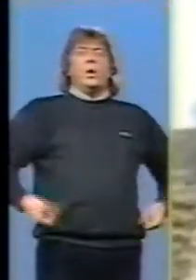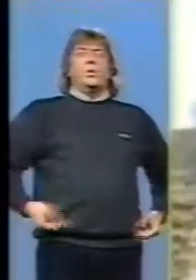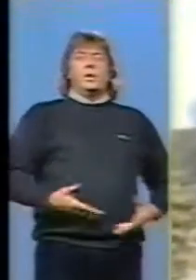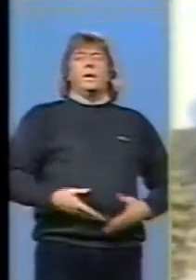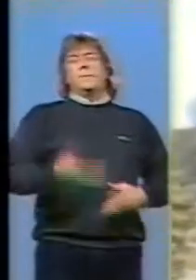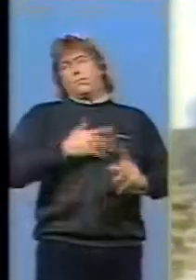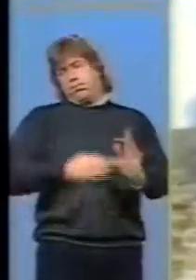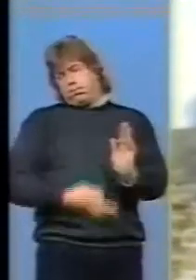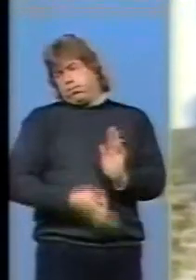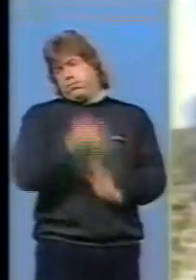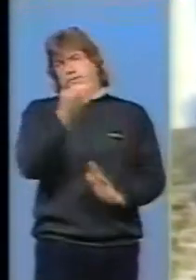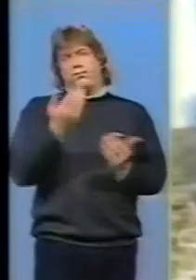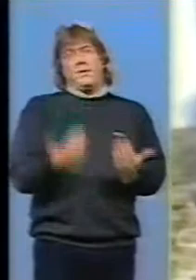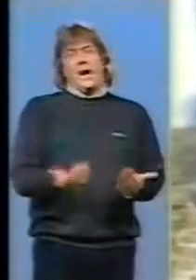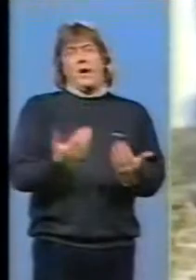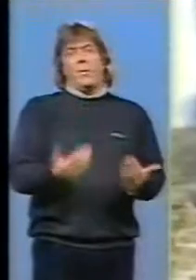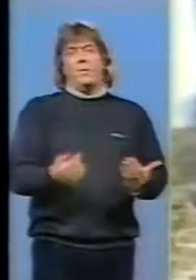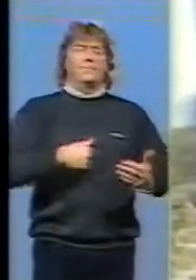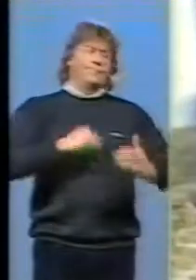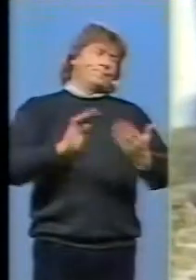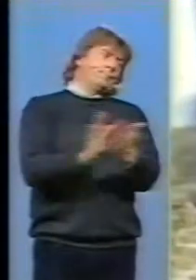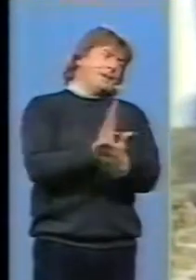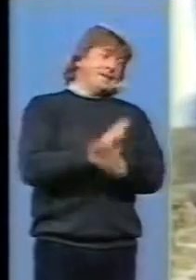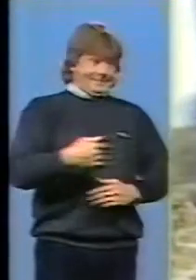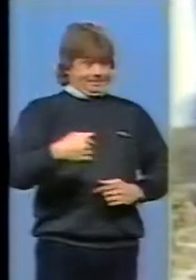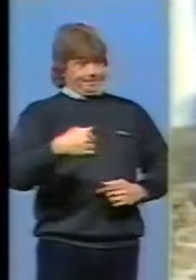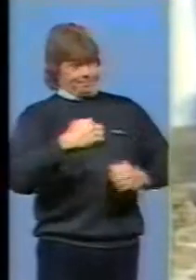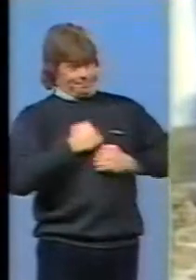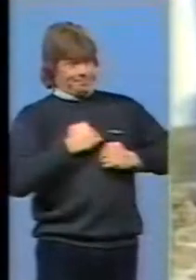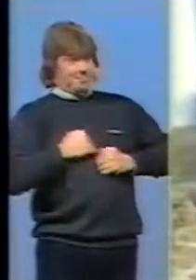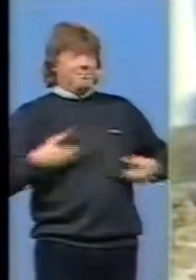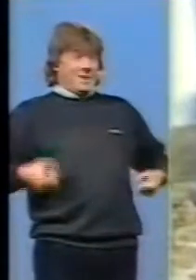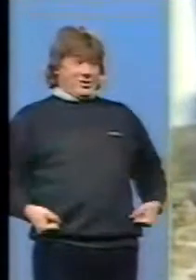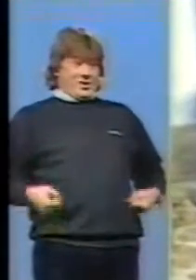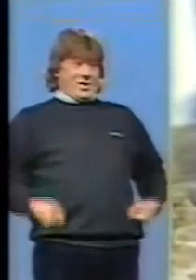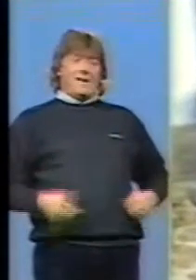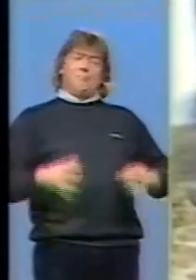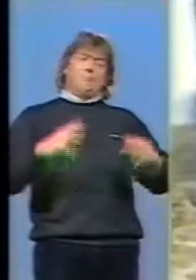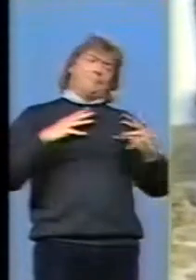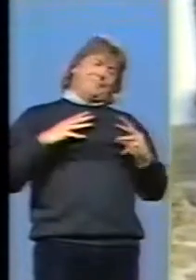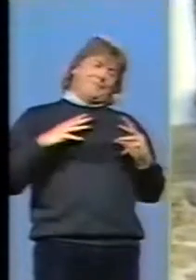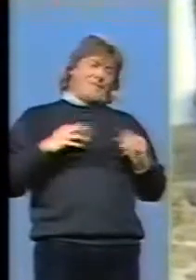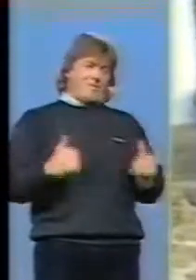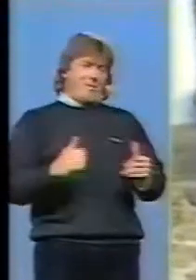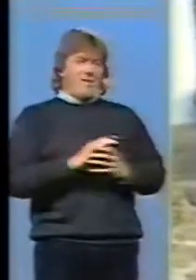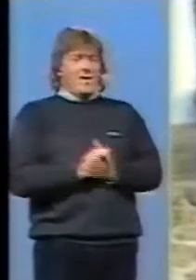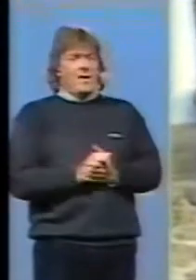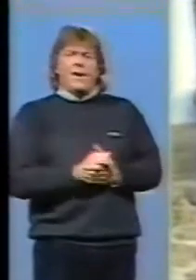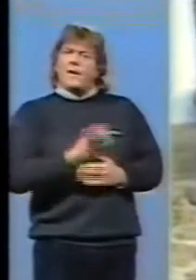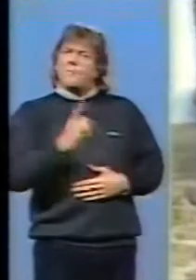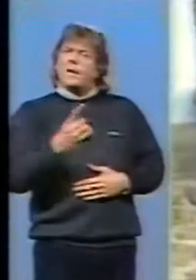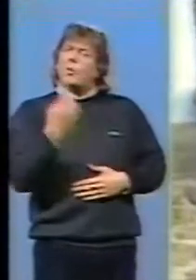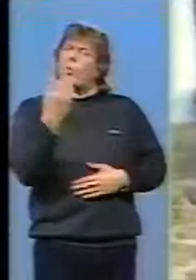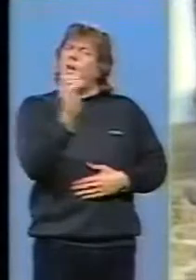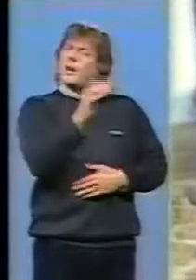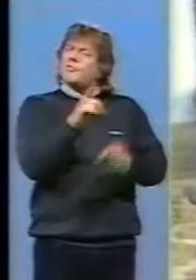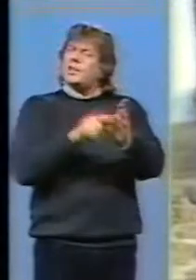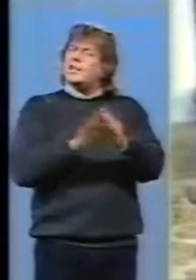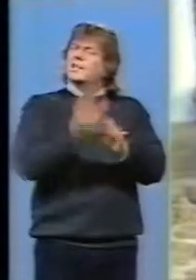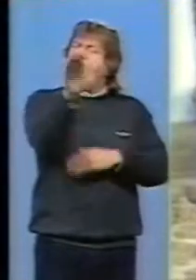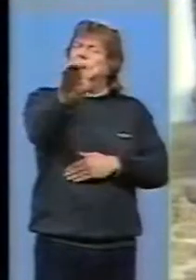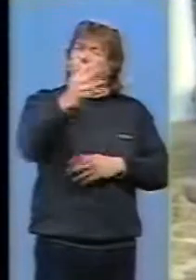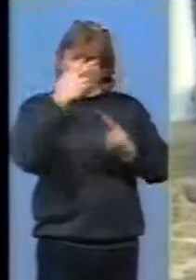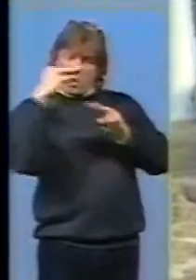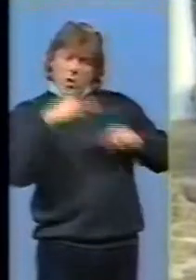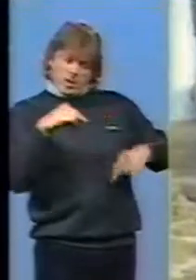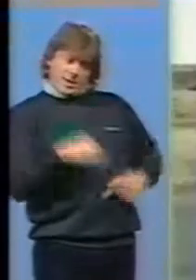way I'm very glad to be back in my own comfortable chair but I wonder if it will look as archaic in a century's